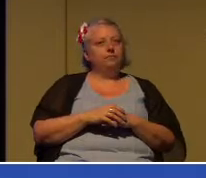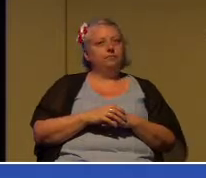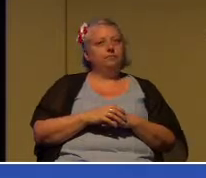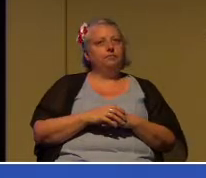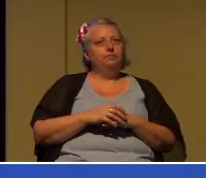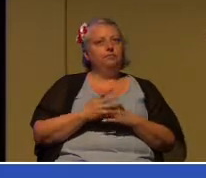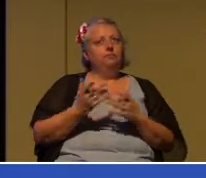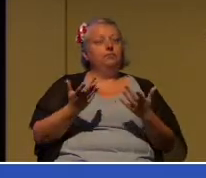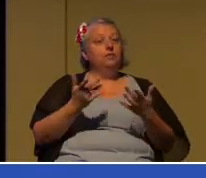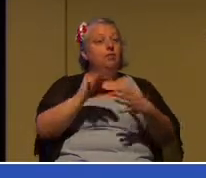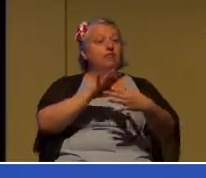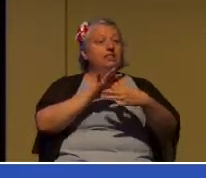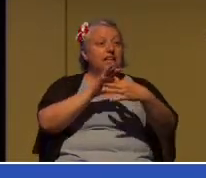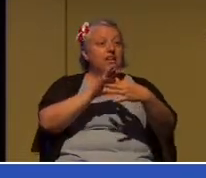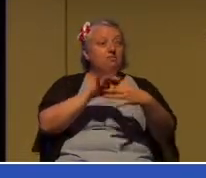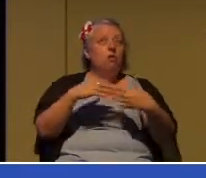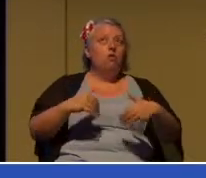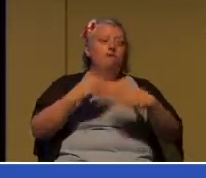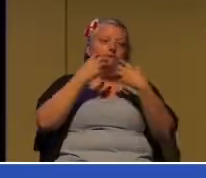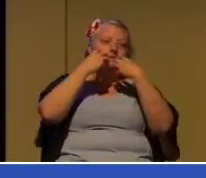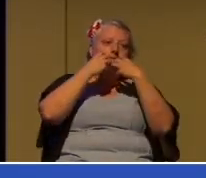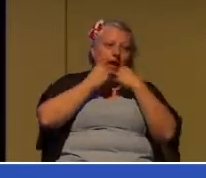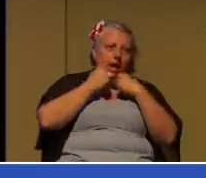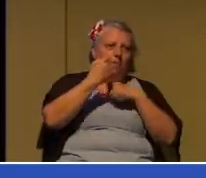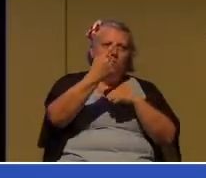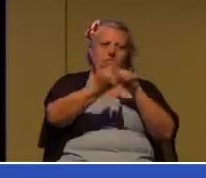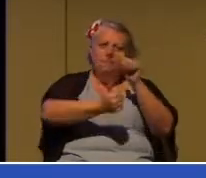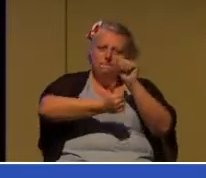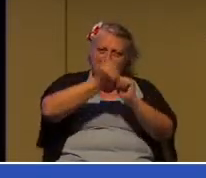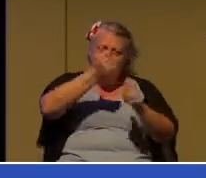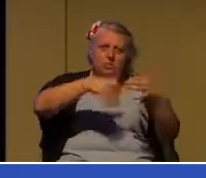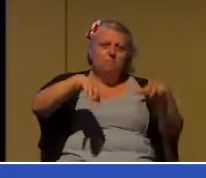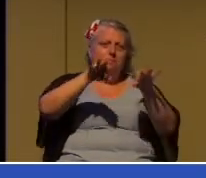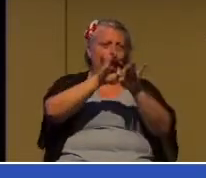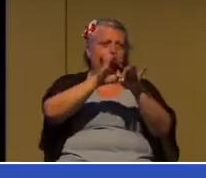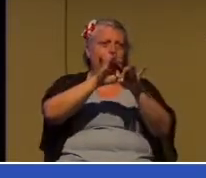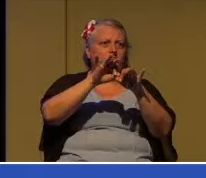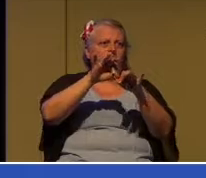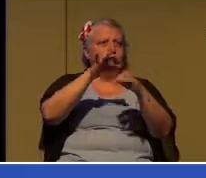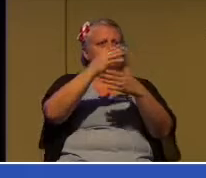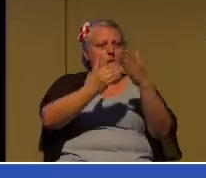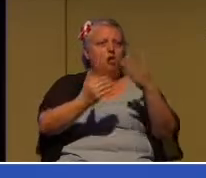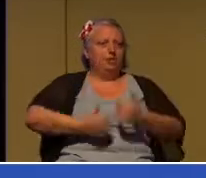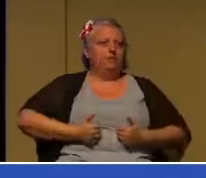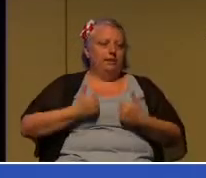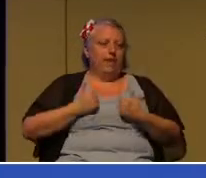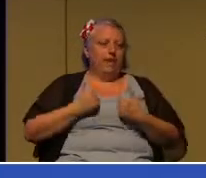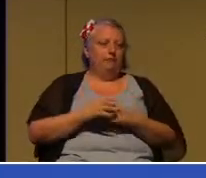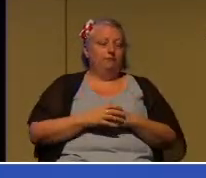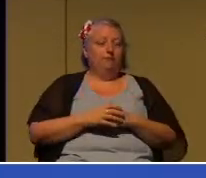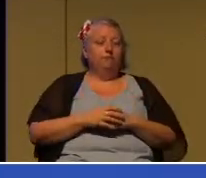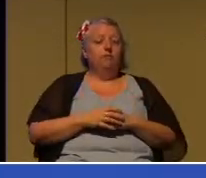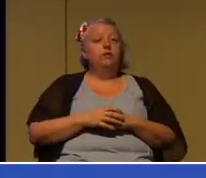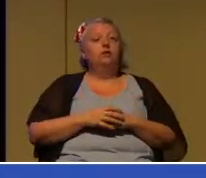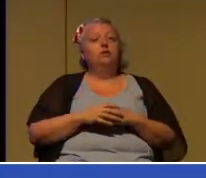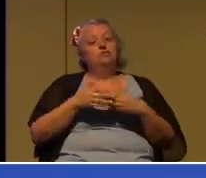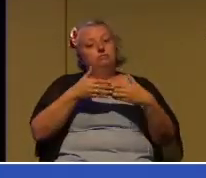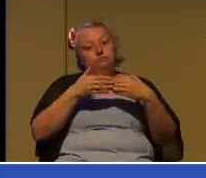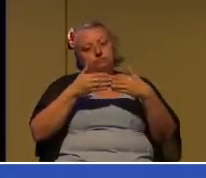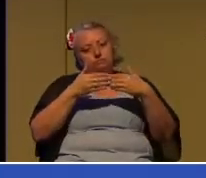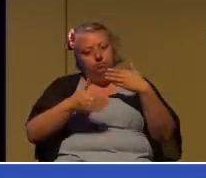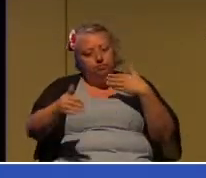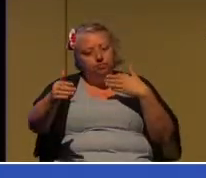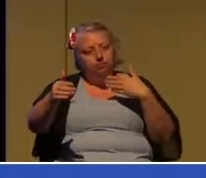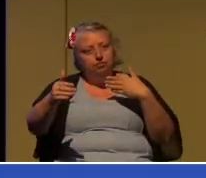Relationships are valuable. They are one of the most important parts of life. And part of moving forward is that